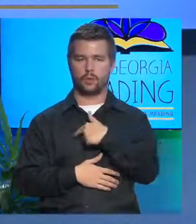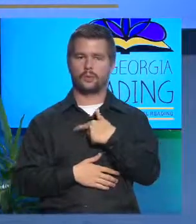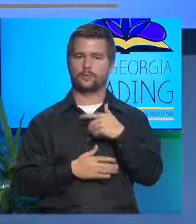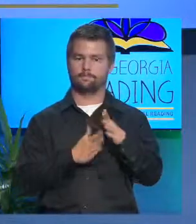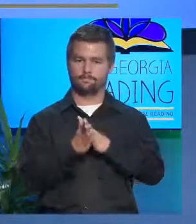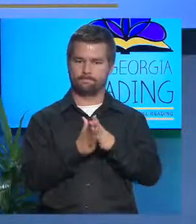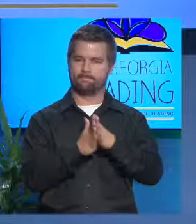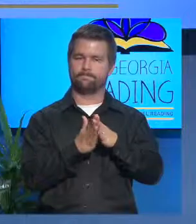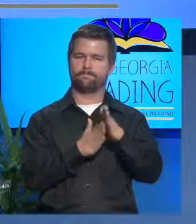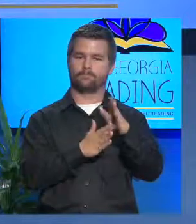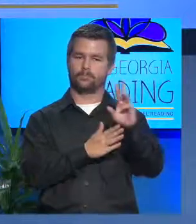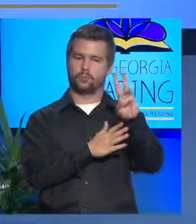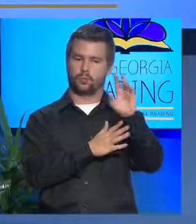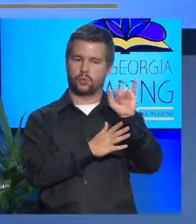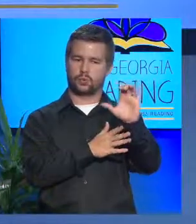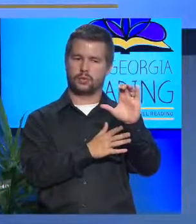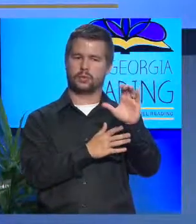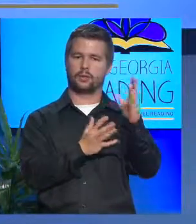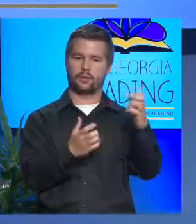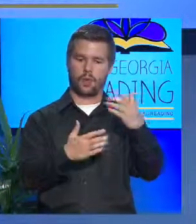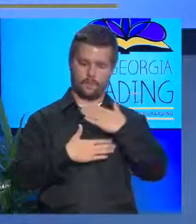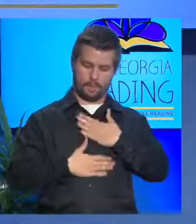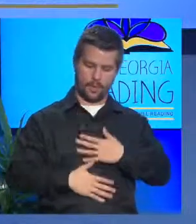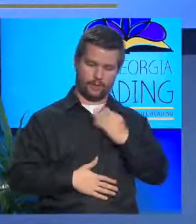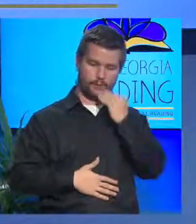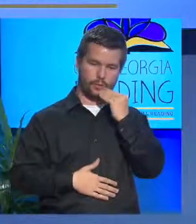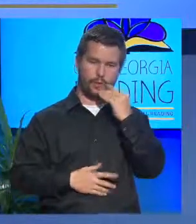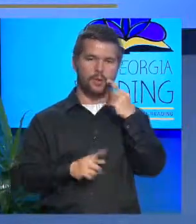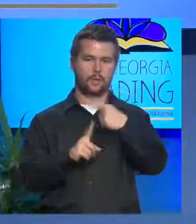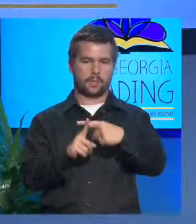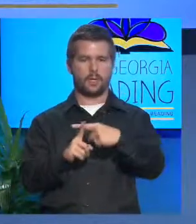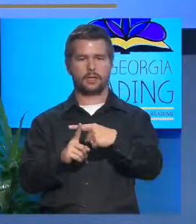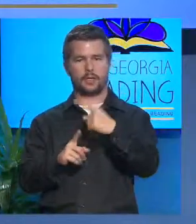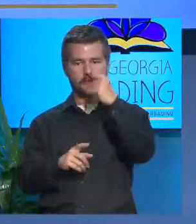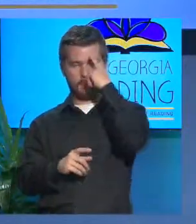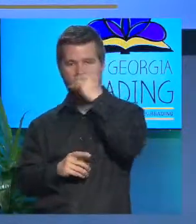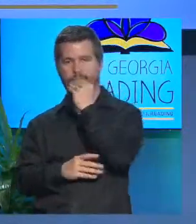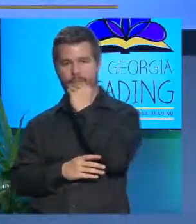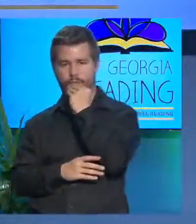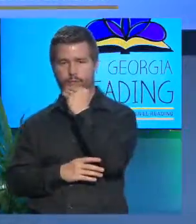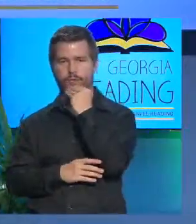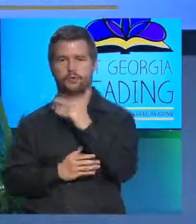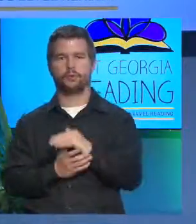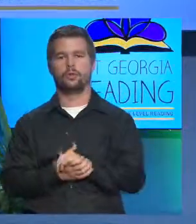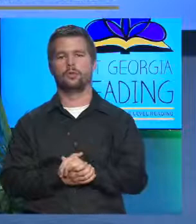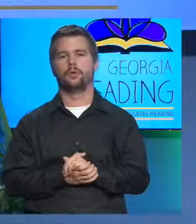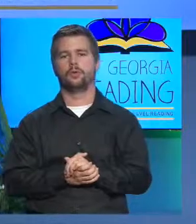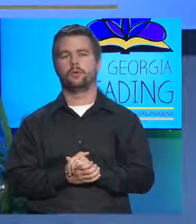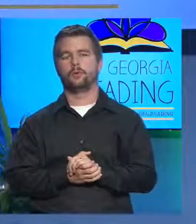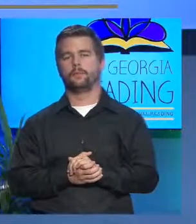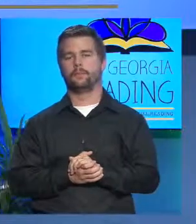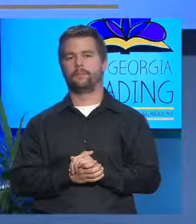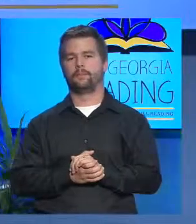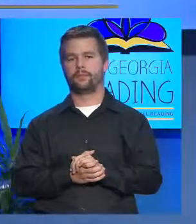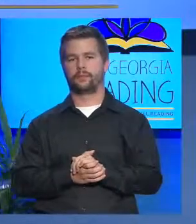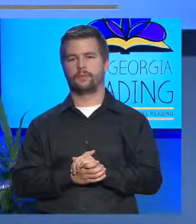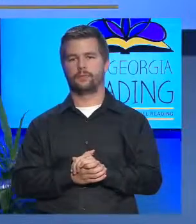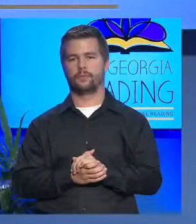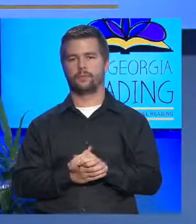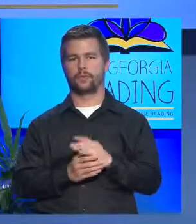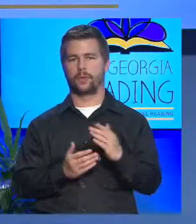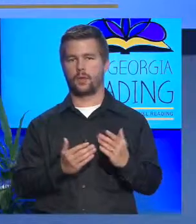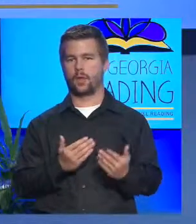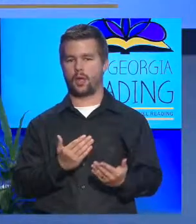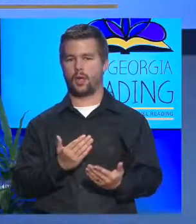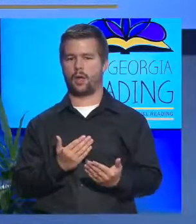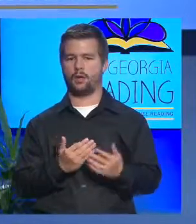in WIC to not only food for the body, but food for the mind. Almost 60% of the